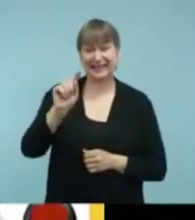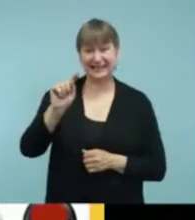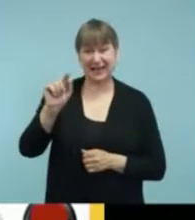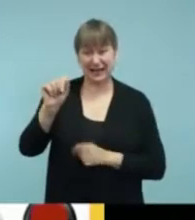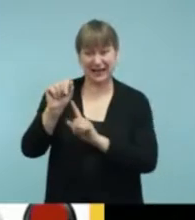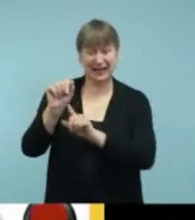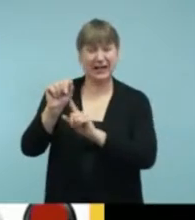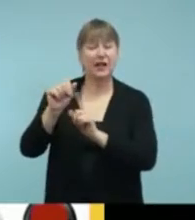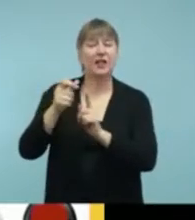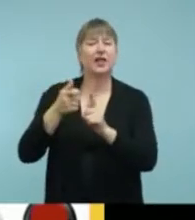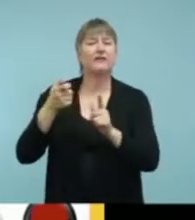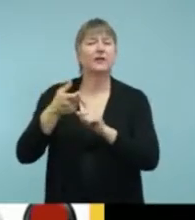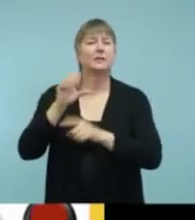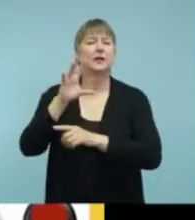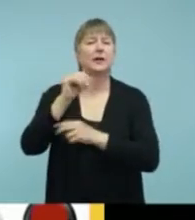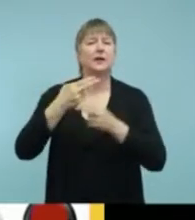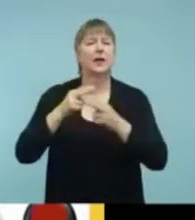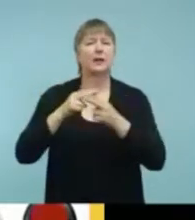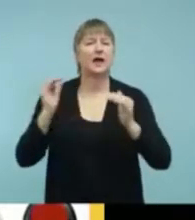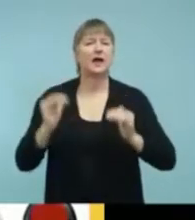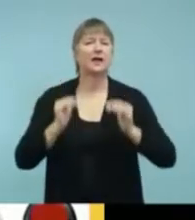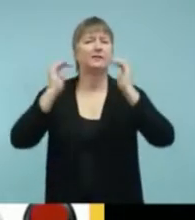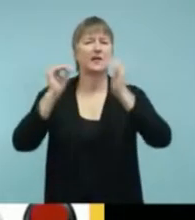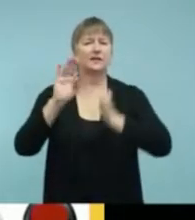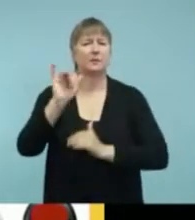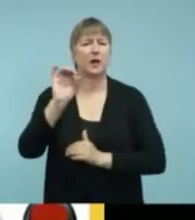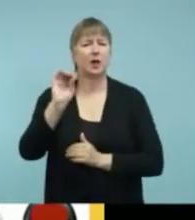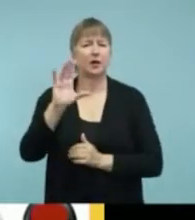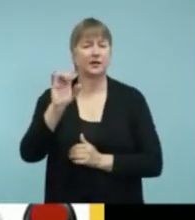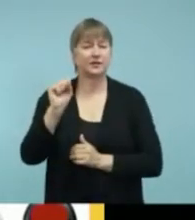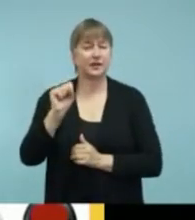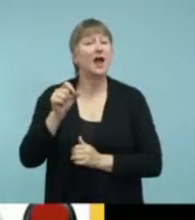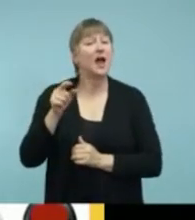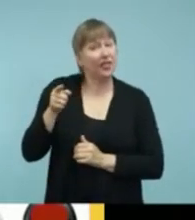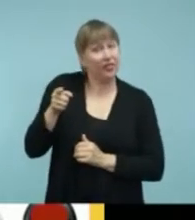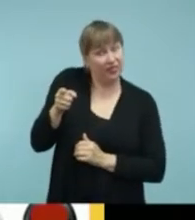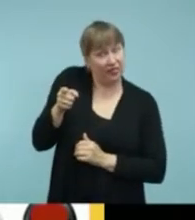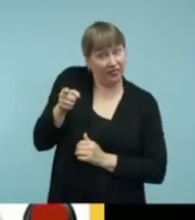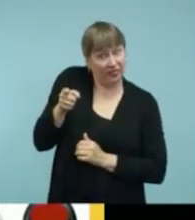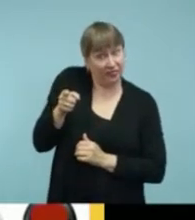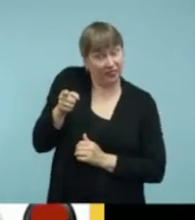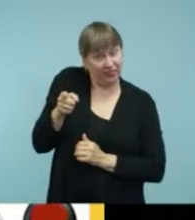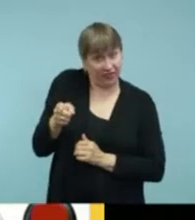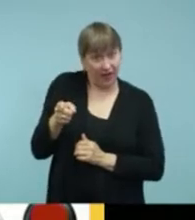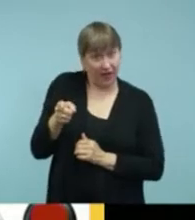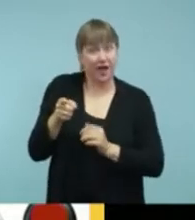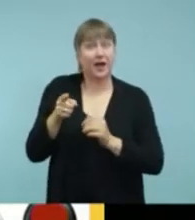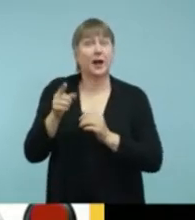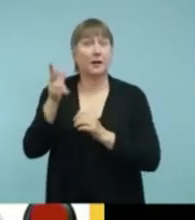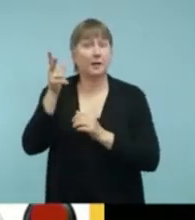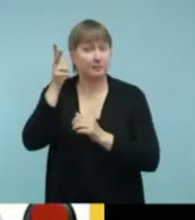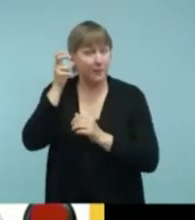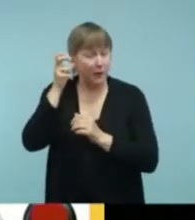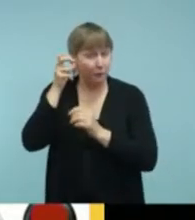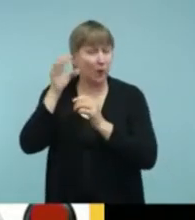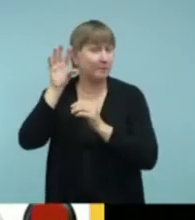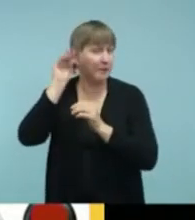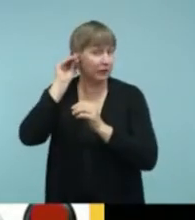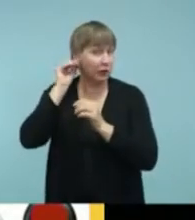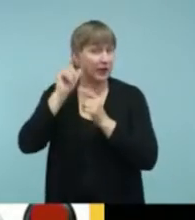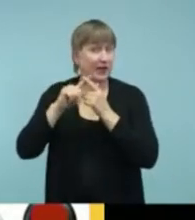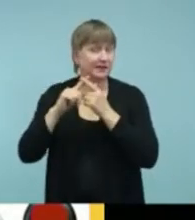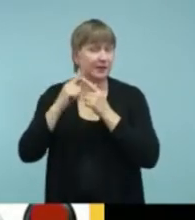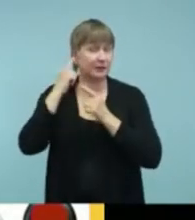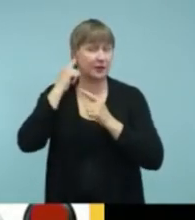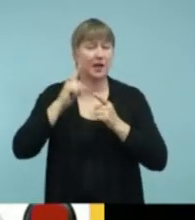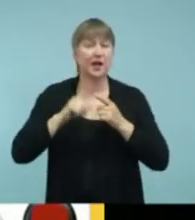Bionics, because they actually do have a microphone that sits at the level of the ear canal. So, if I talk on the phone, I